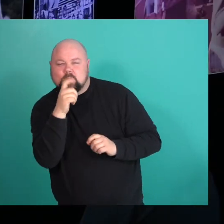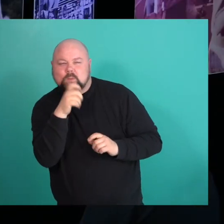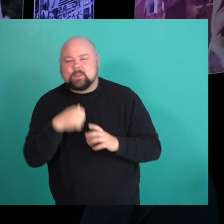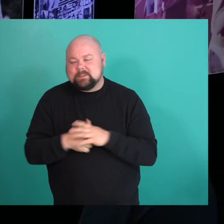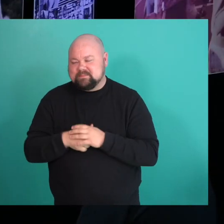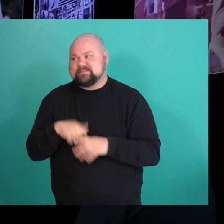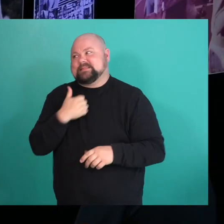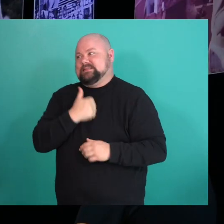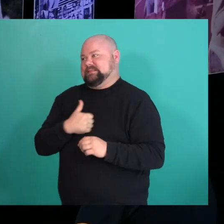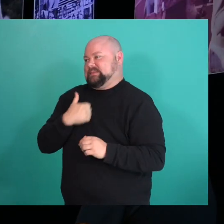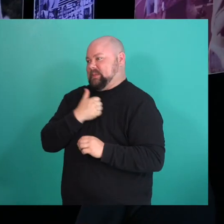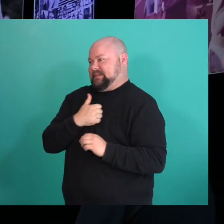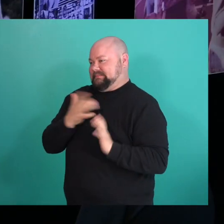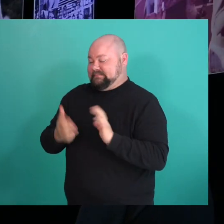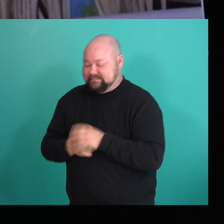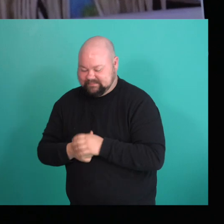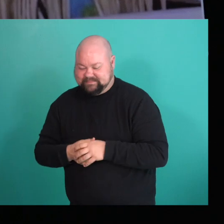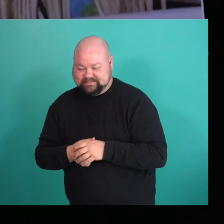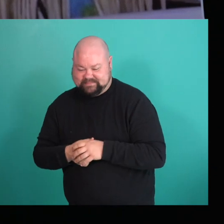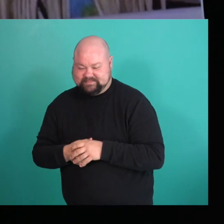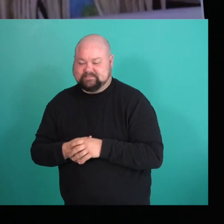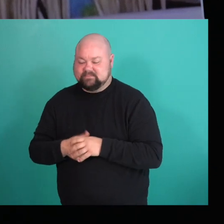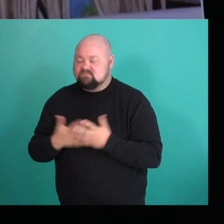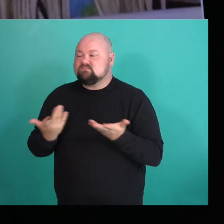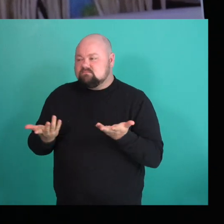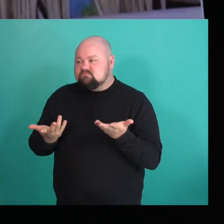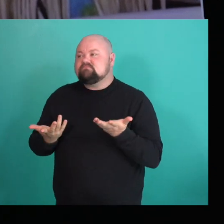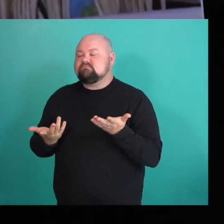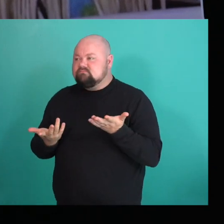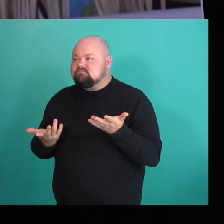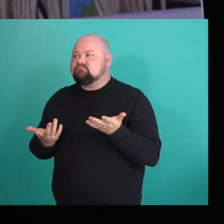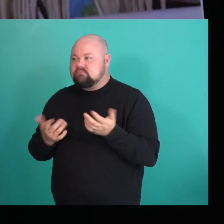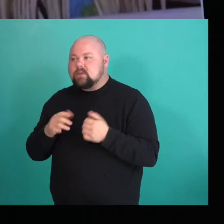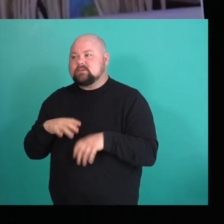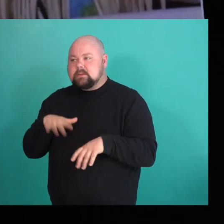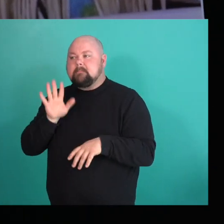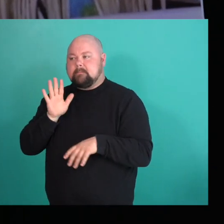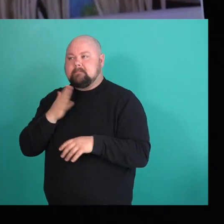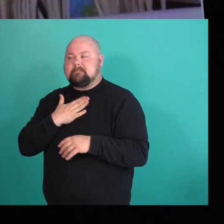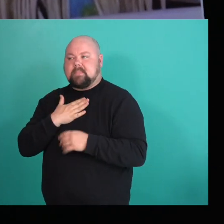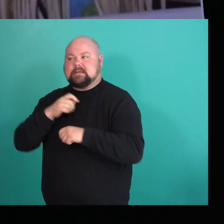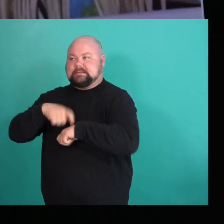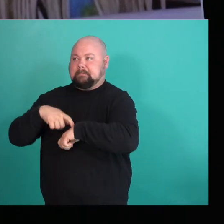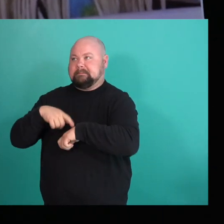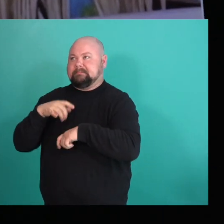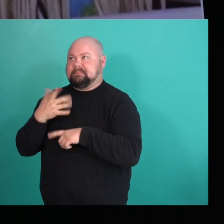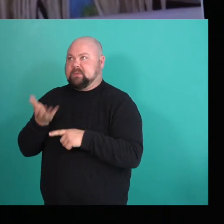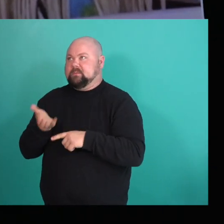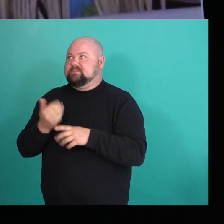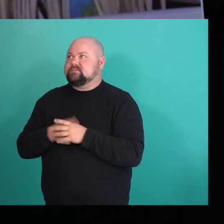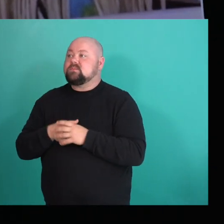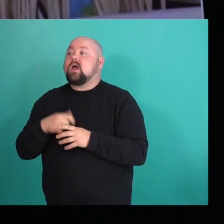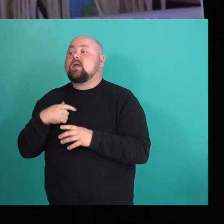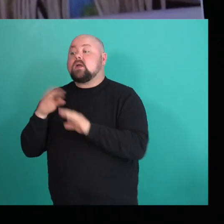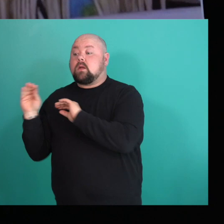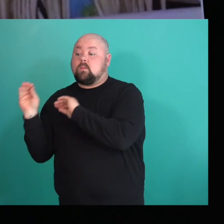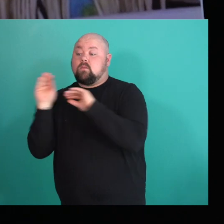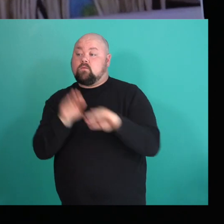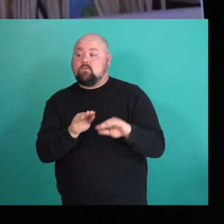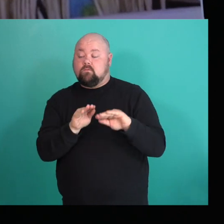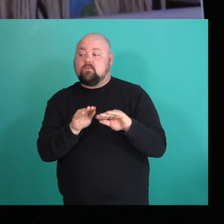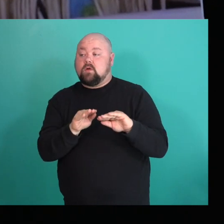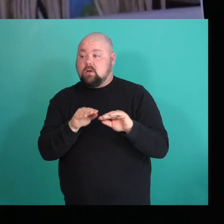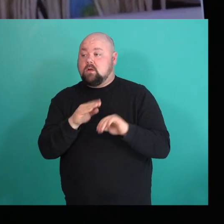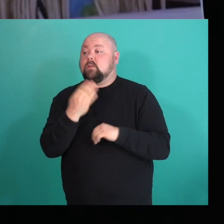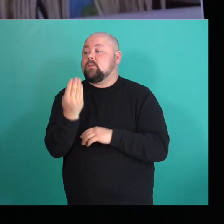So yeah, that was kind of, uh, my jam. then also like when I, like when I moved to Burnaby, I